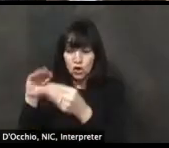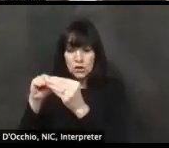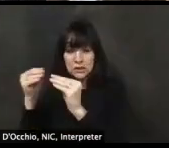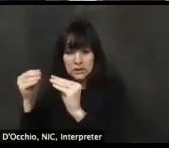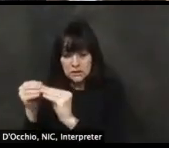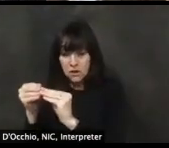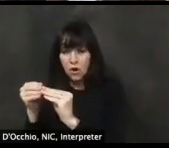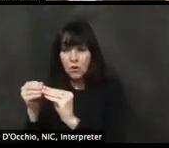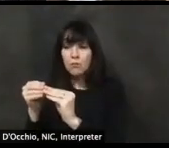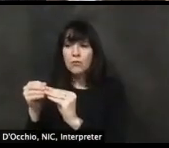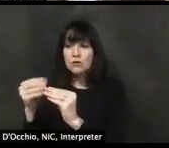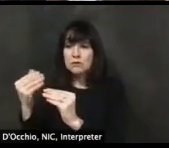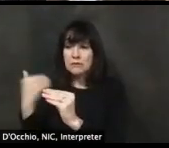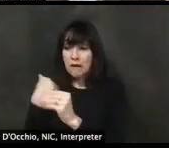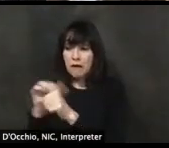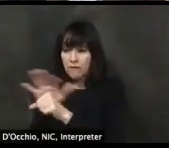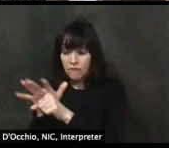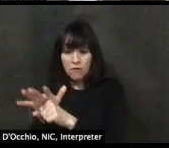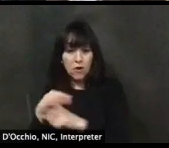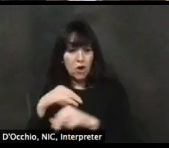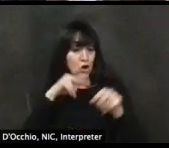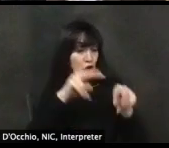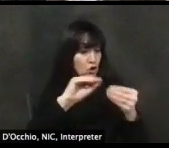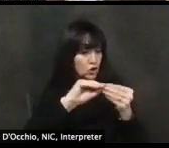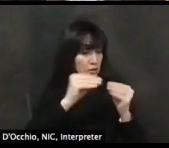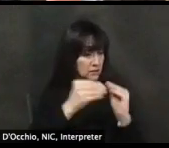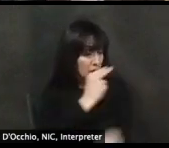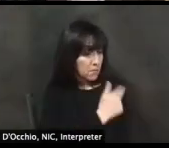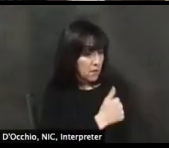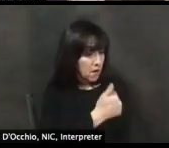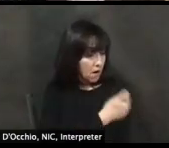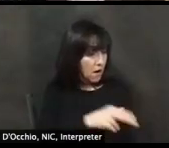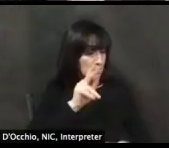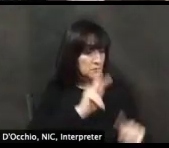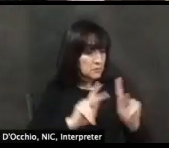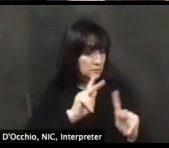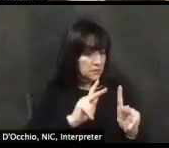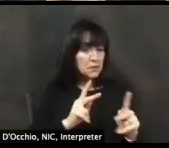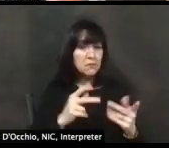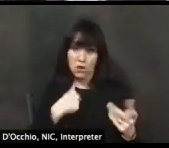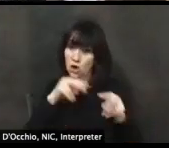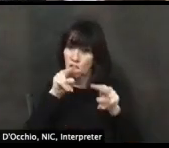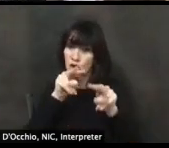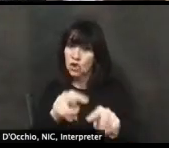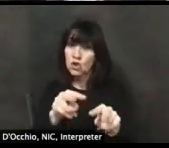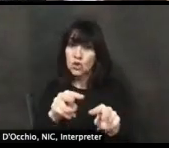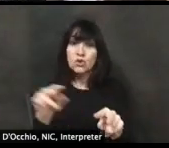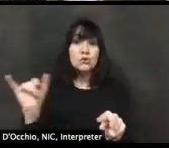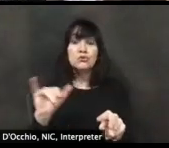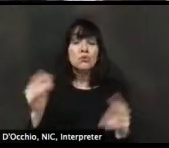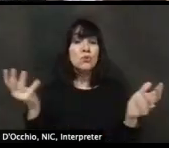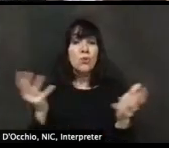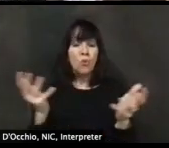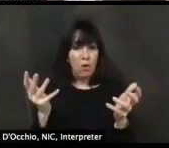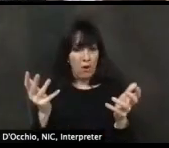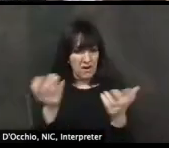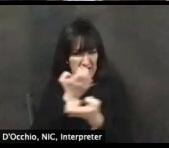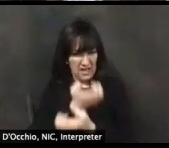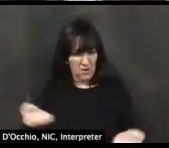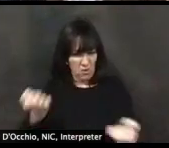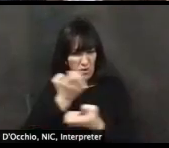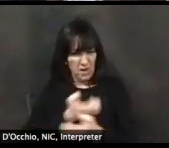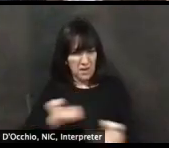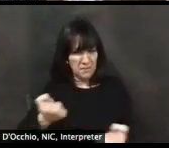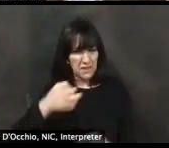surgical gowns to get us very far. Um, and so that's, that's important. And we also need to make sure we have adequate